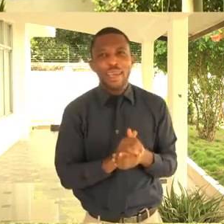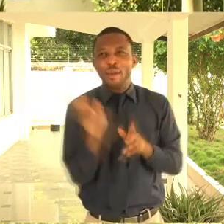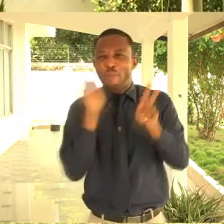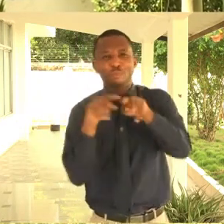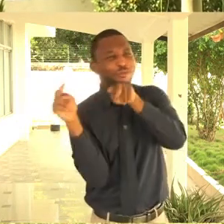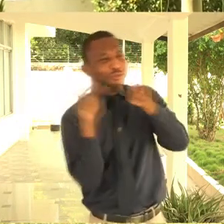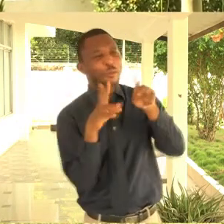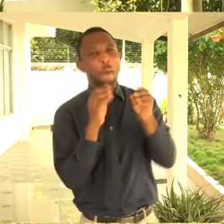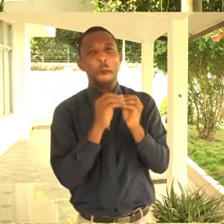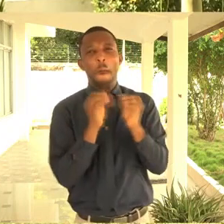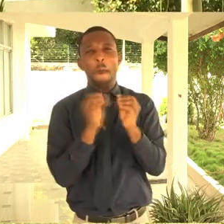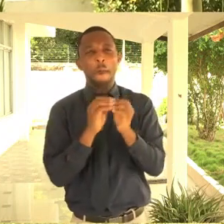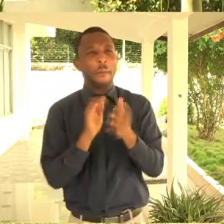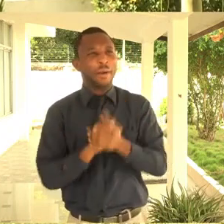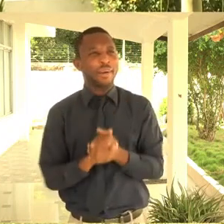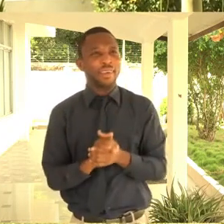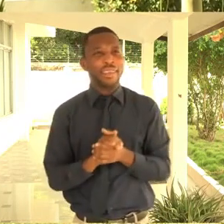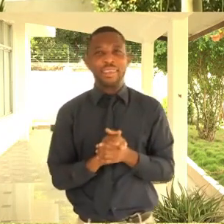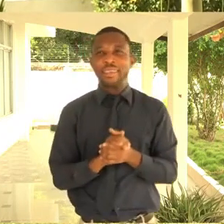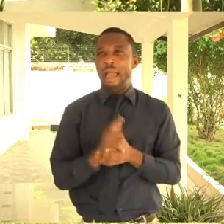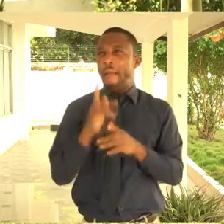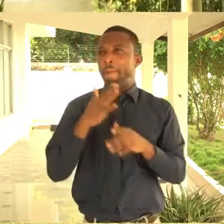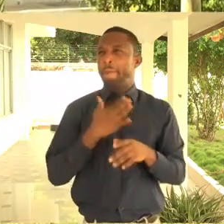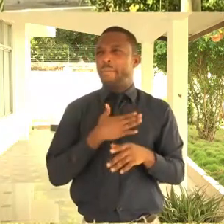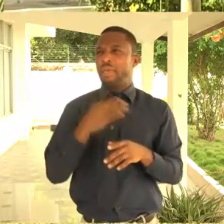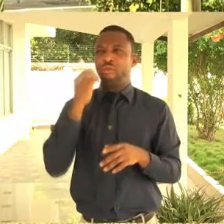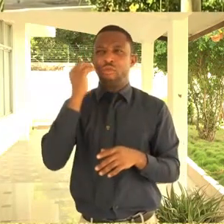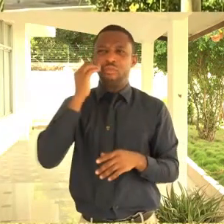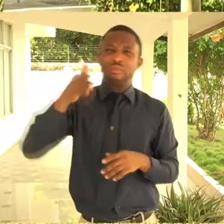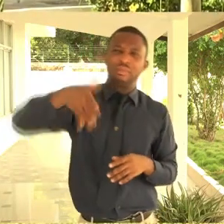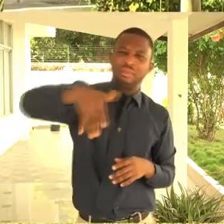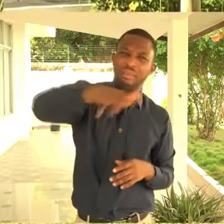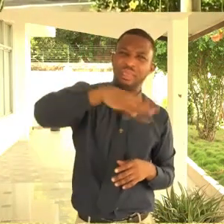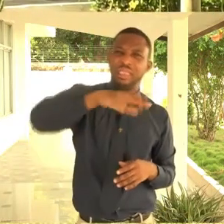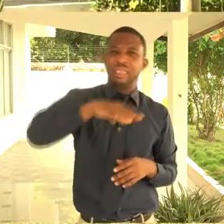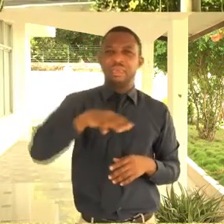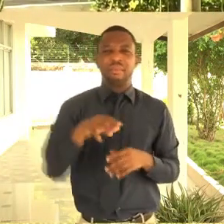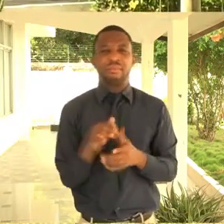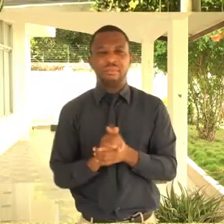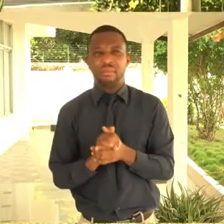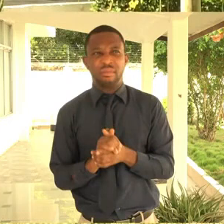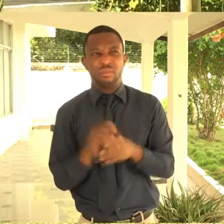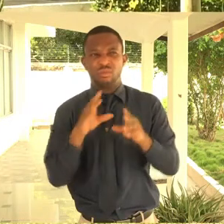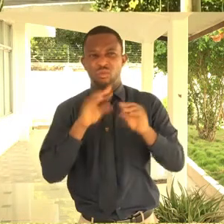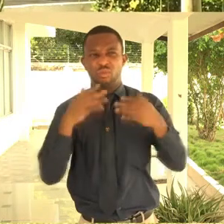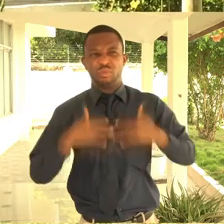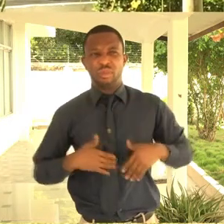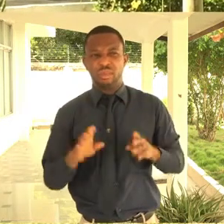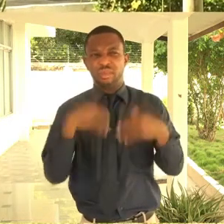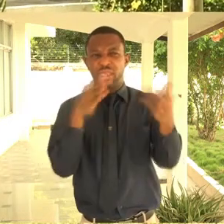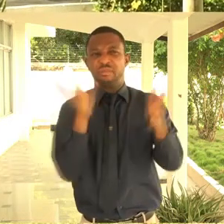Yes, you know, in the community, I did not get that labeling from my siblings. But in the community,